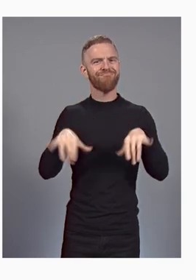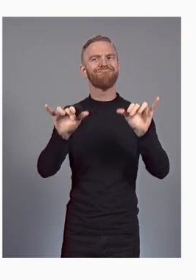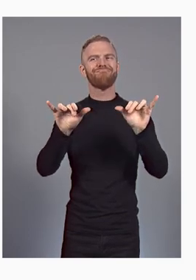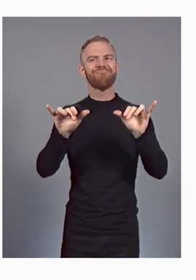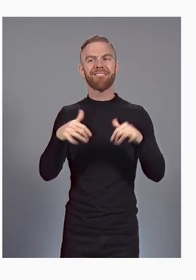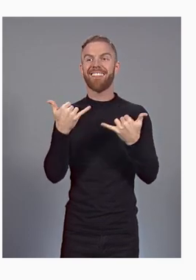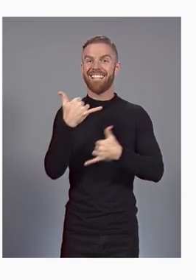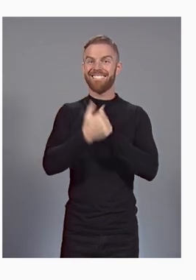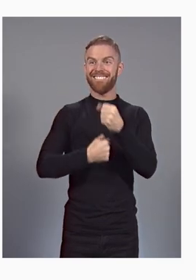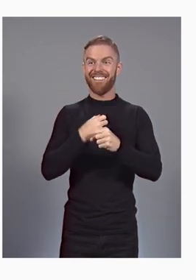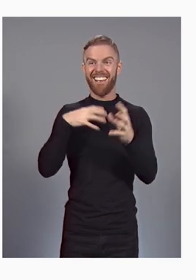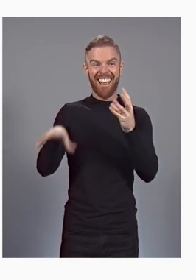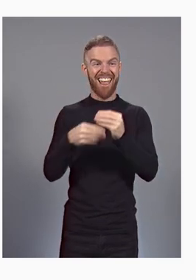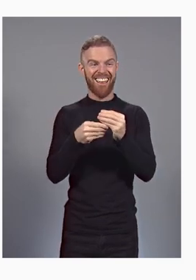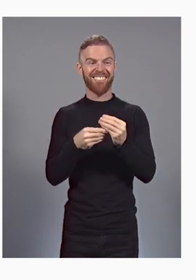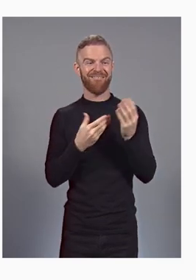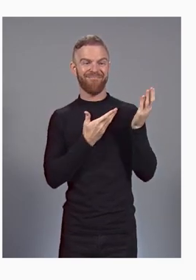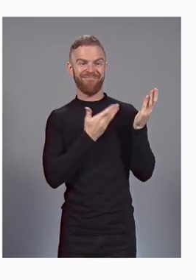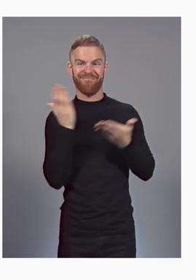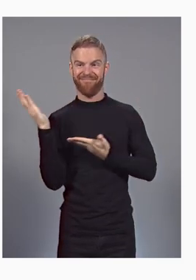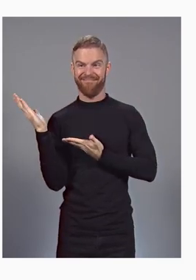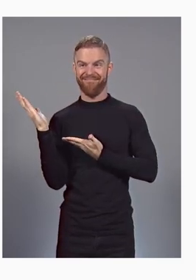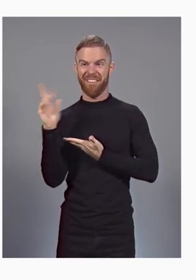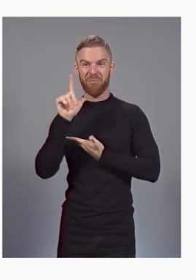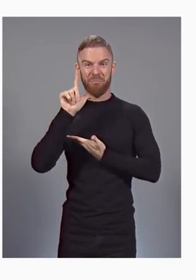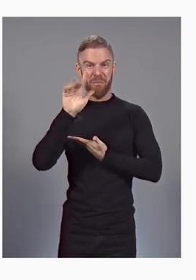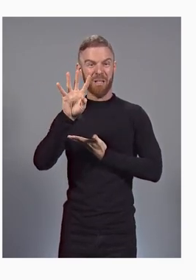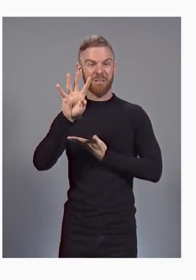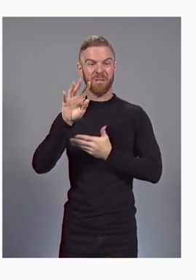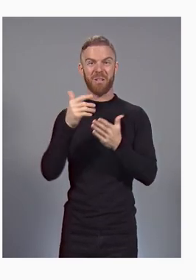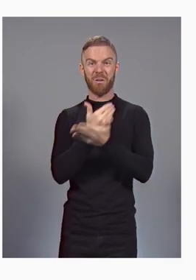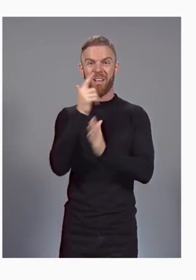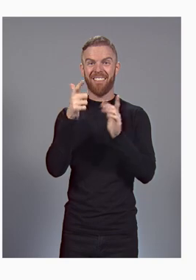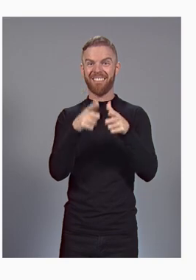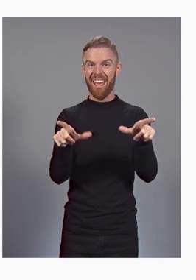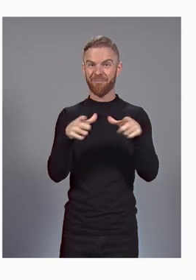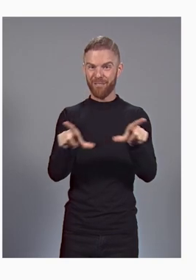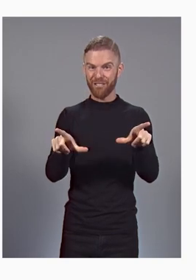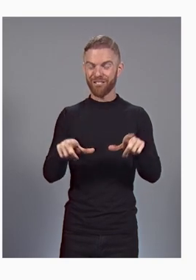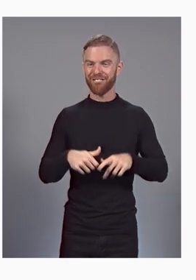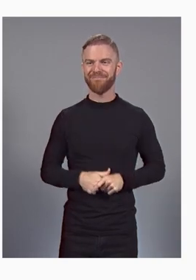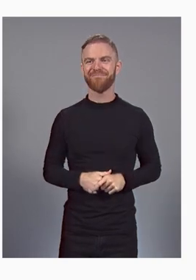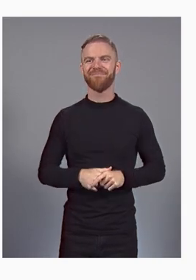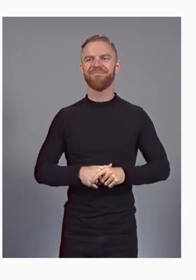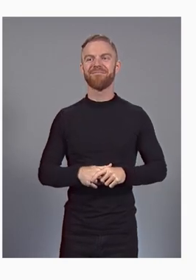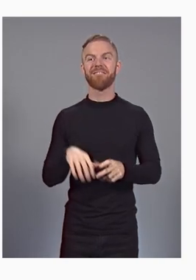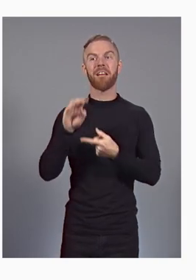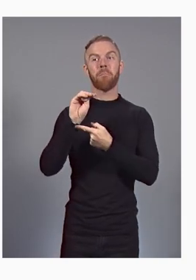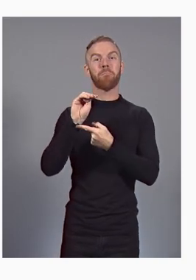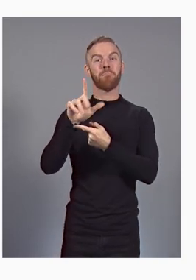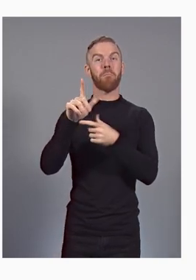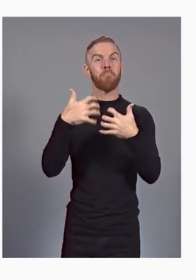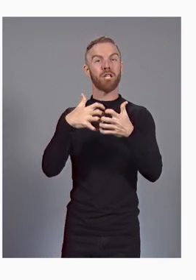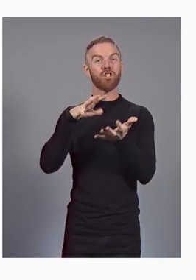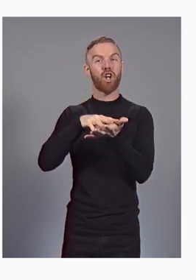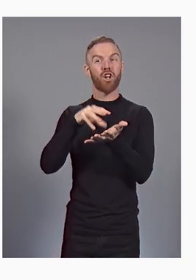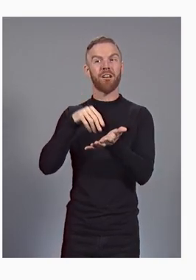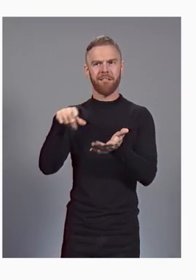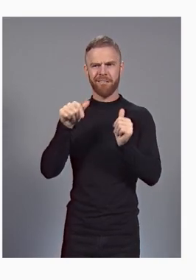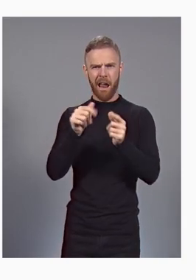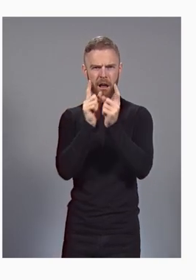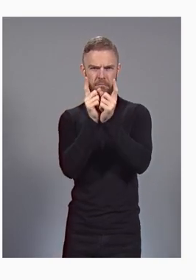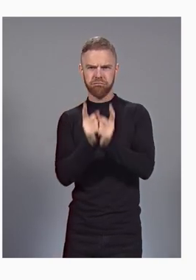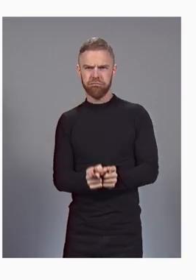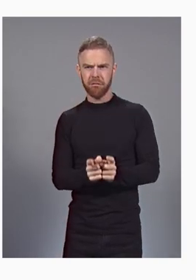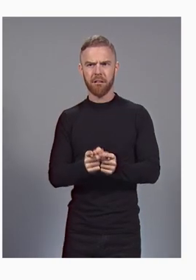new languages to Google Translate with machine learning techniques that can translate new languages without ever seeing a